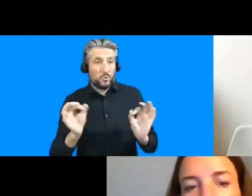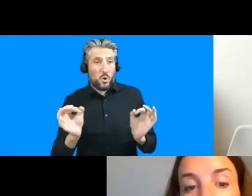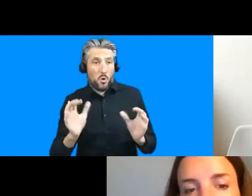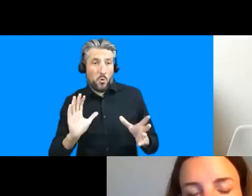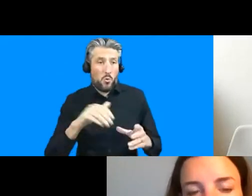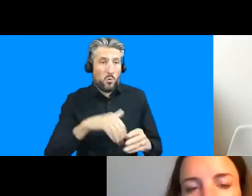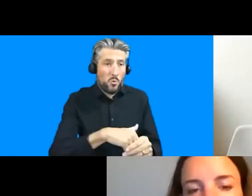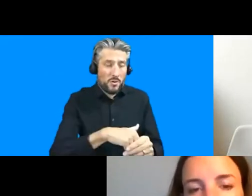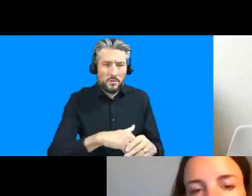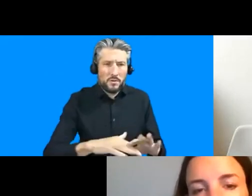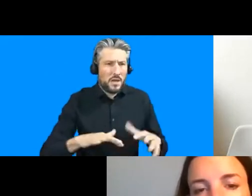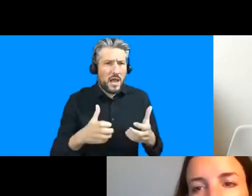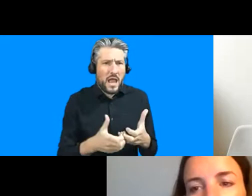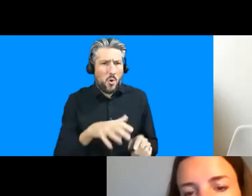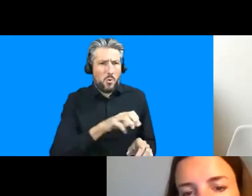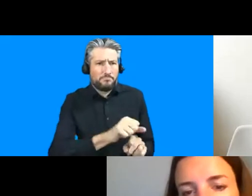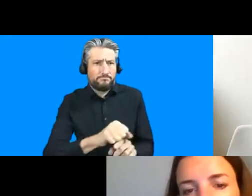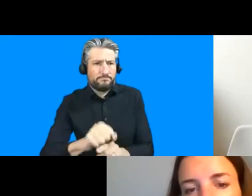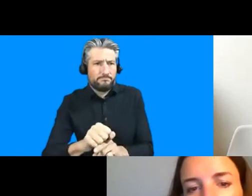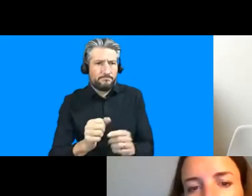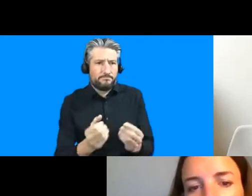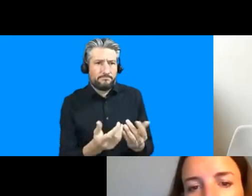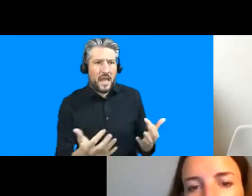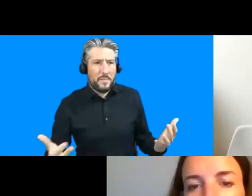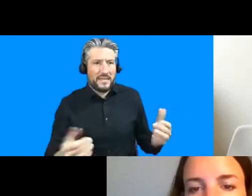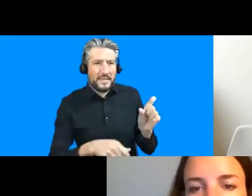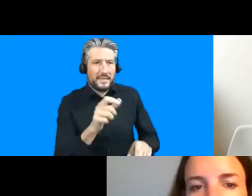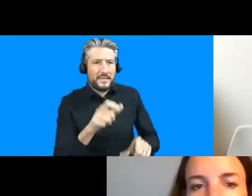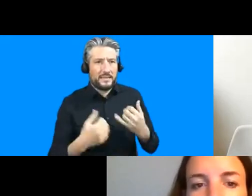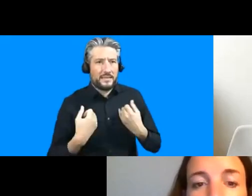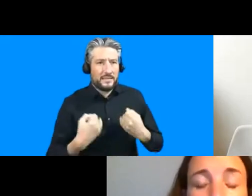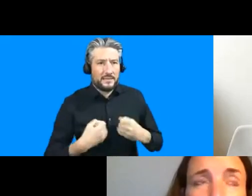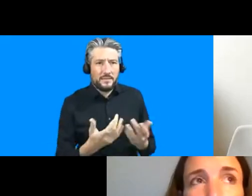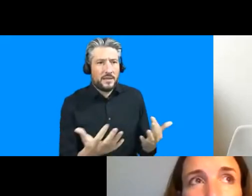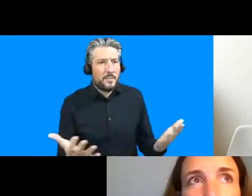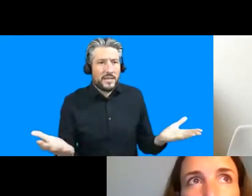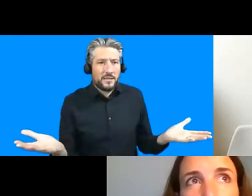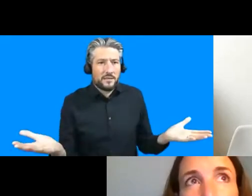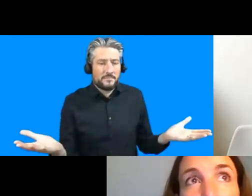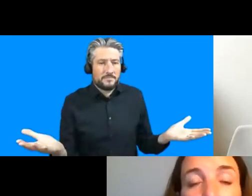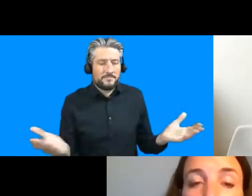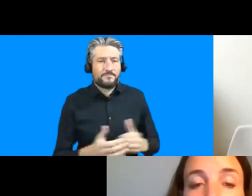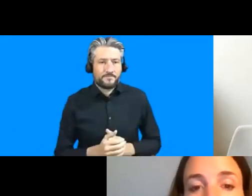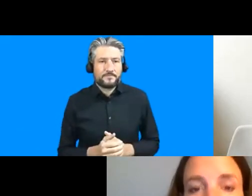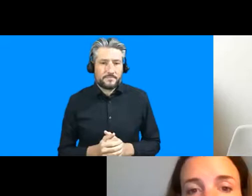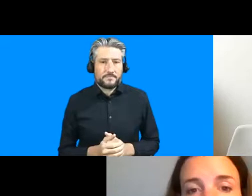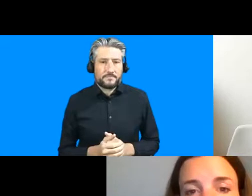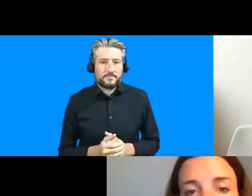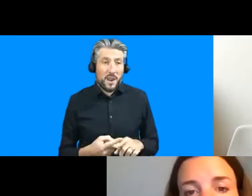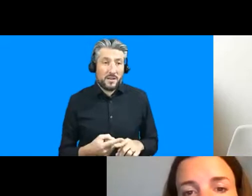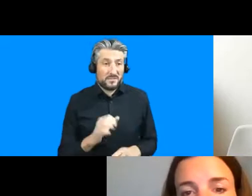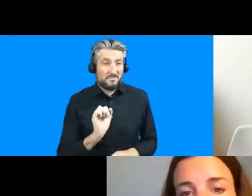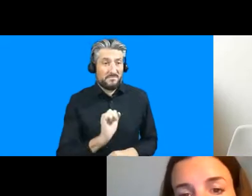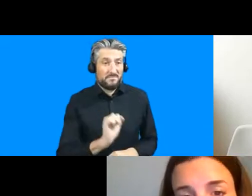into into these spaces making it unlikely that cases will be detected and it also means that you know it's an everyday reality